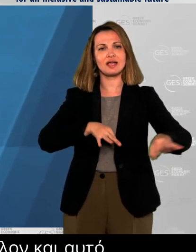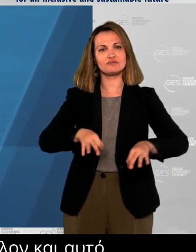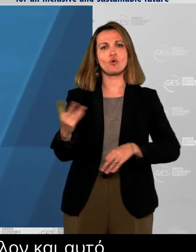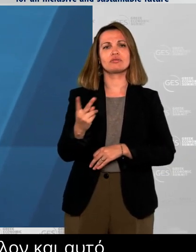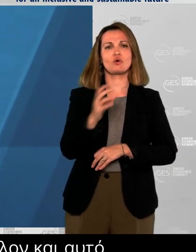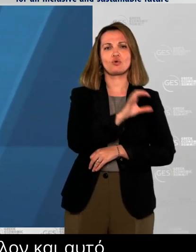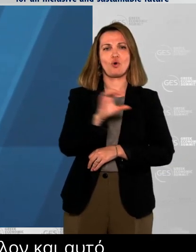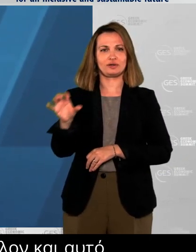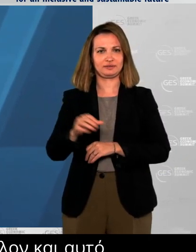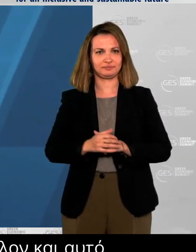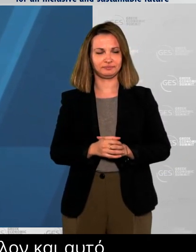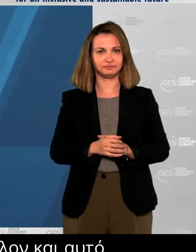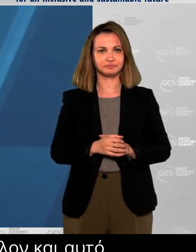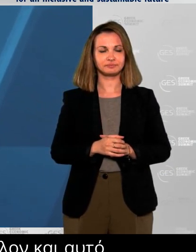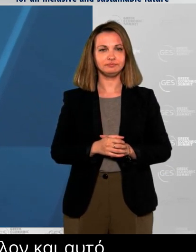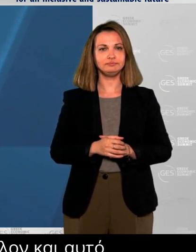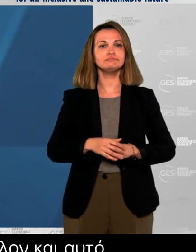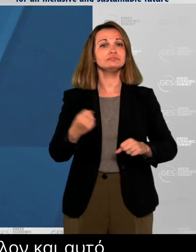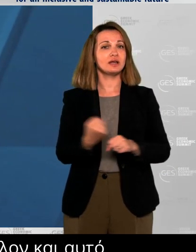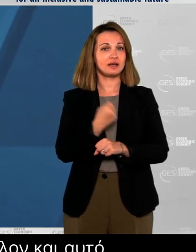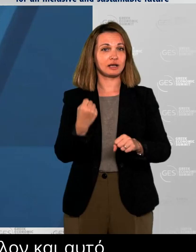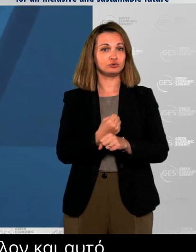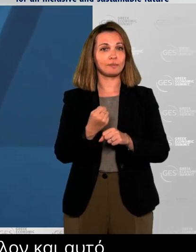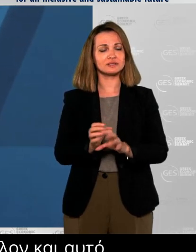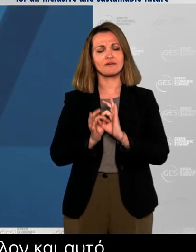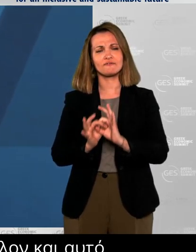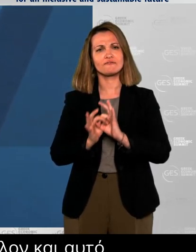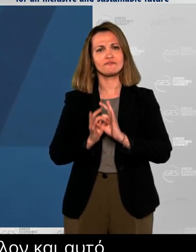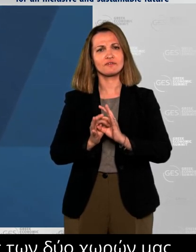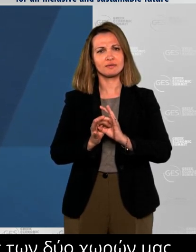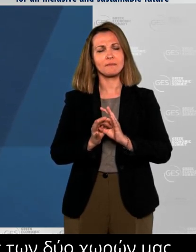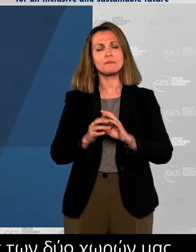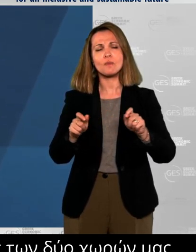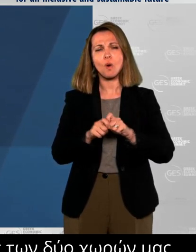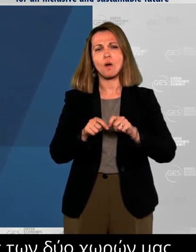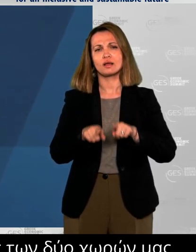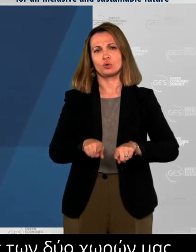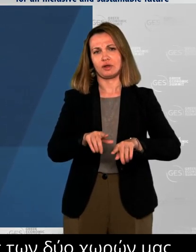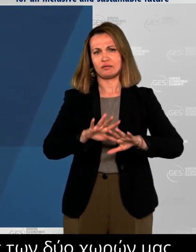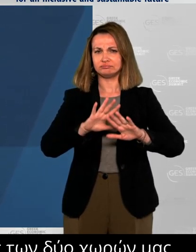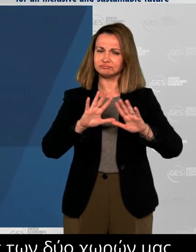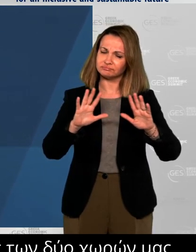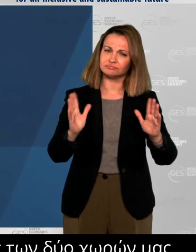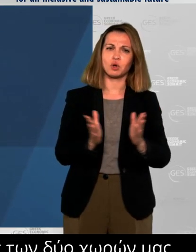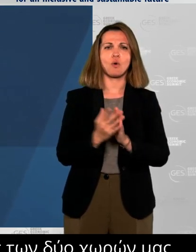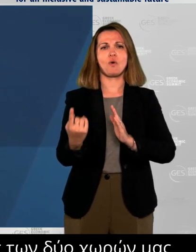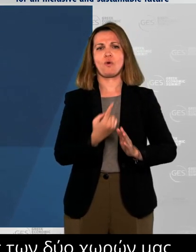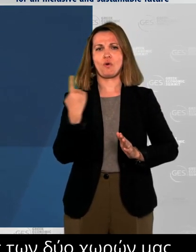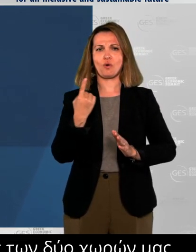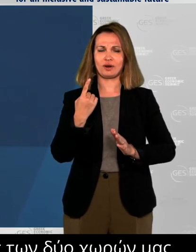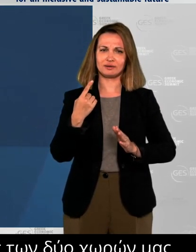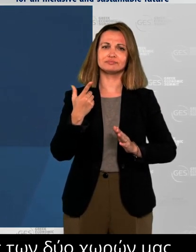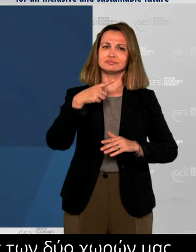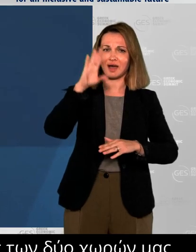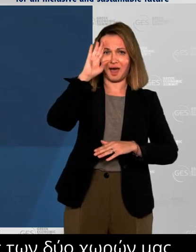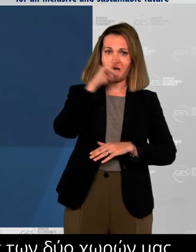Working closely with American industry leaders, Greece's economic growth is accelerating and investment opportunities